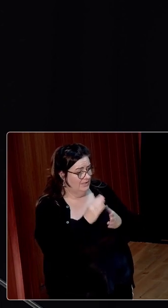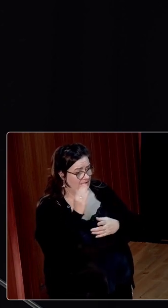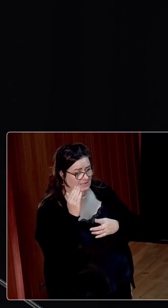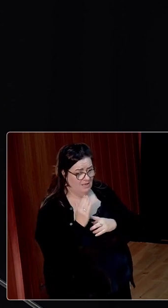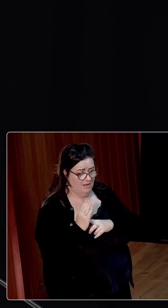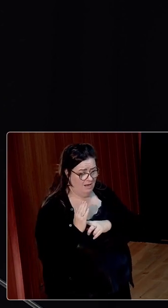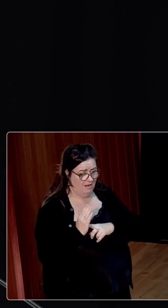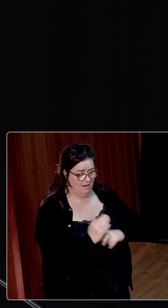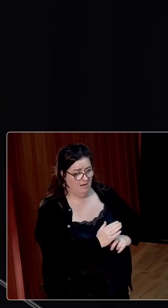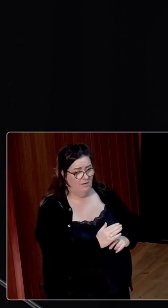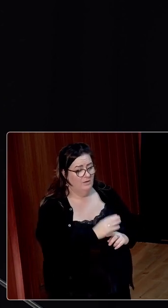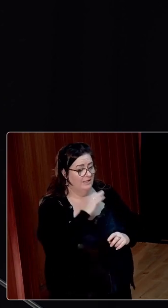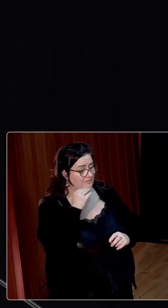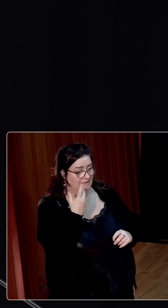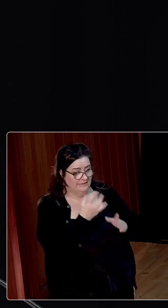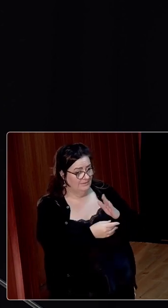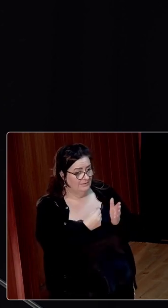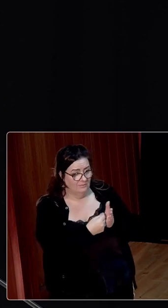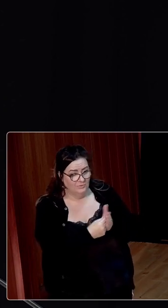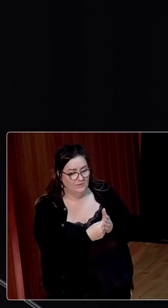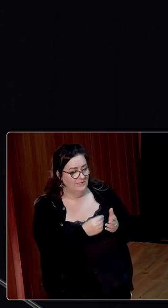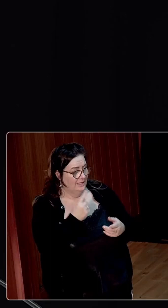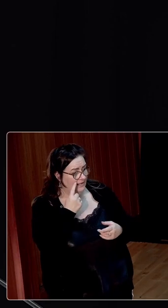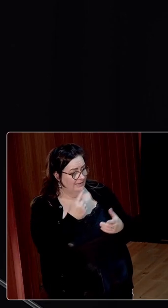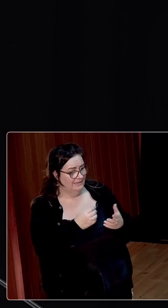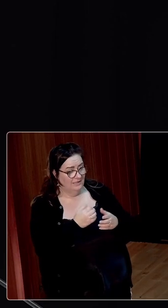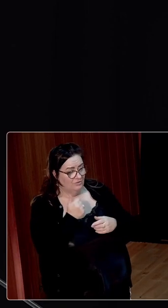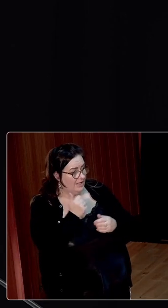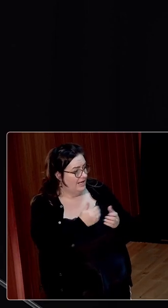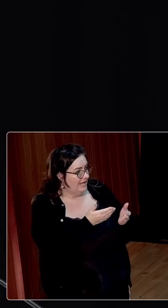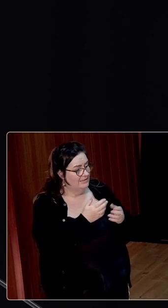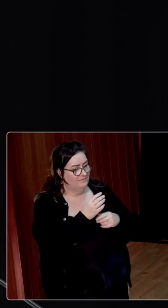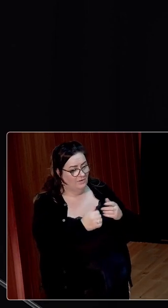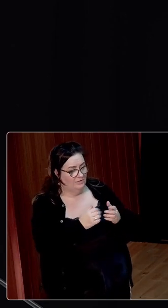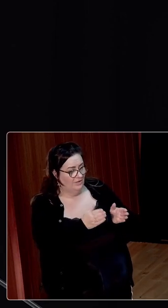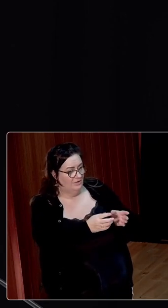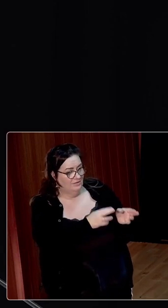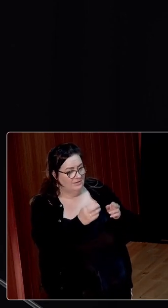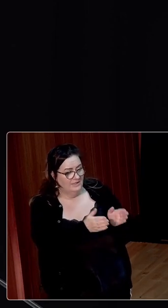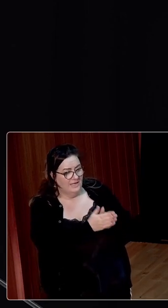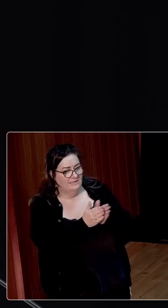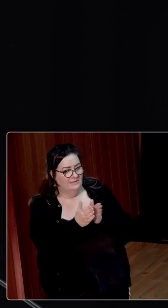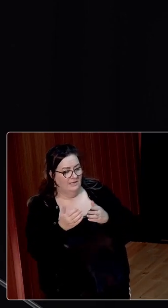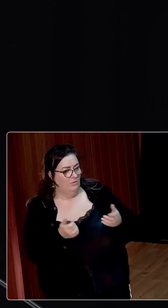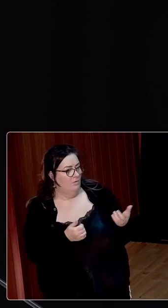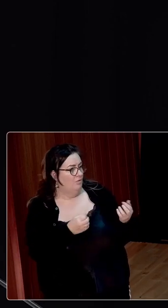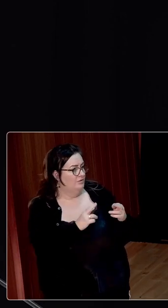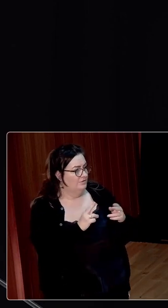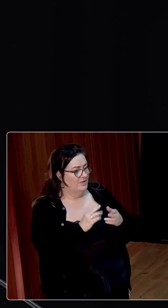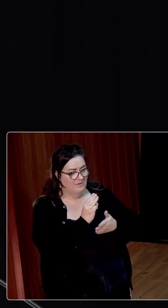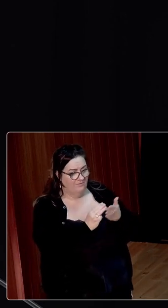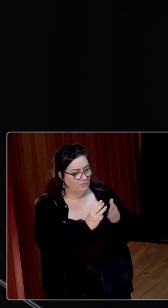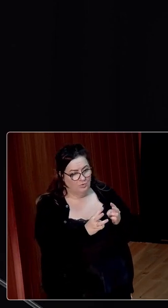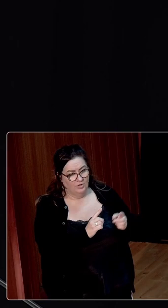occupiers and frequently subsistence is obtained by annual lettings or by the repeated sale of hay or by part-time alternative